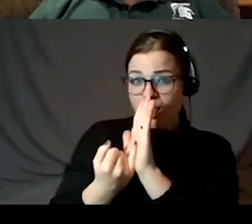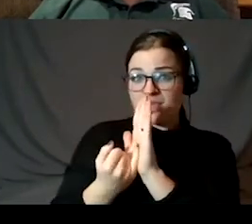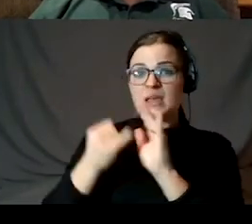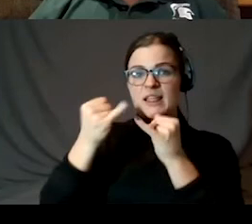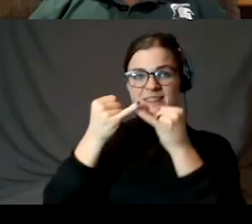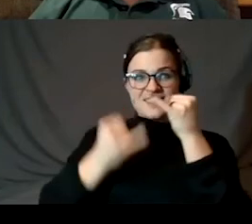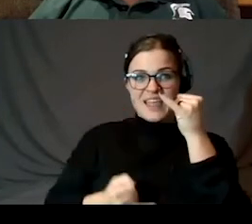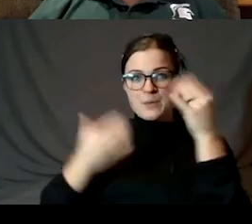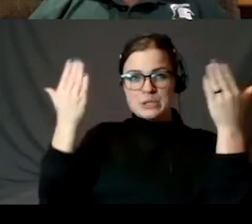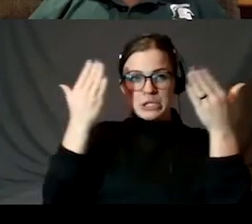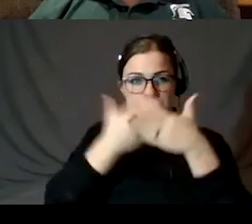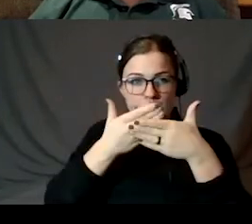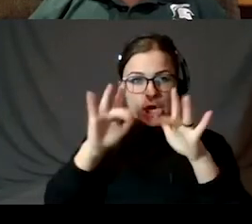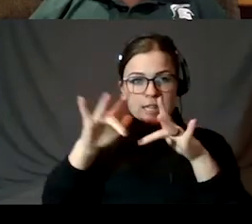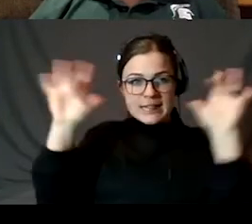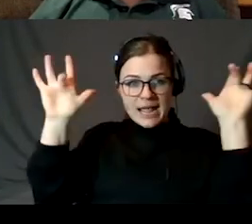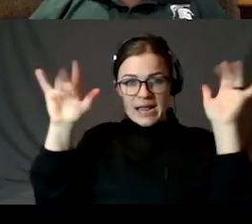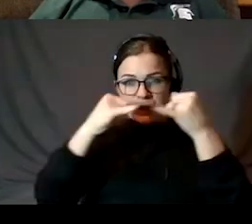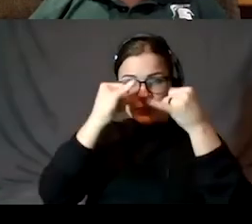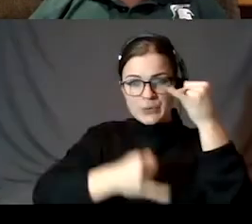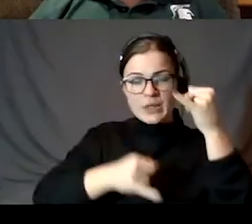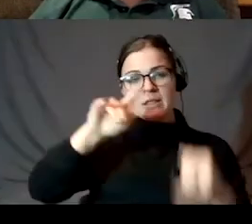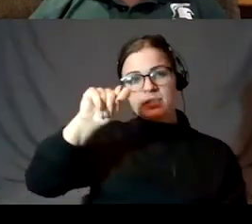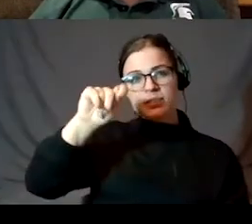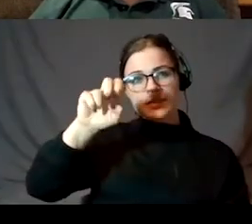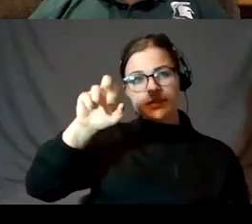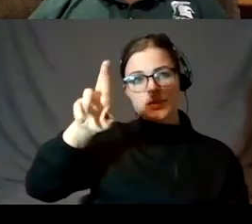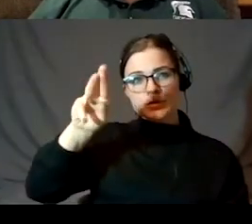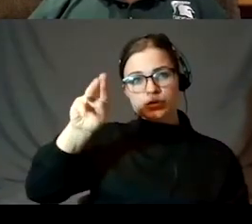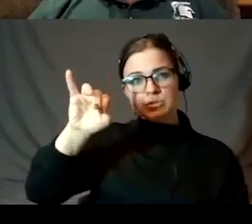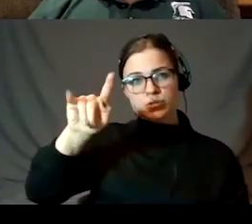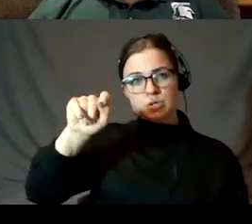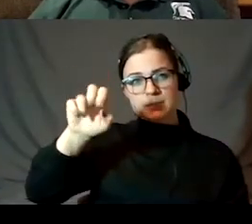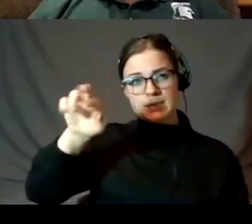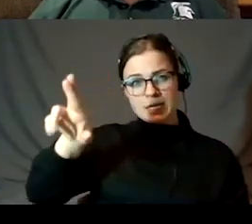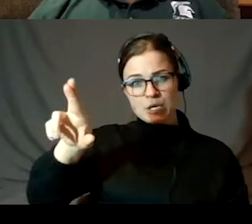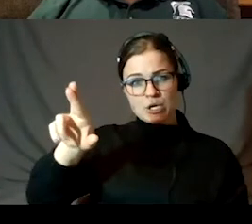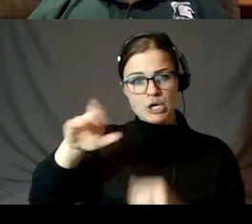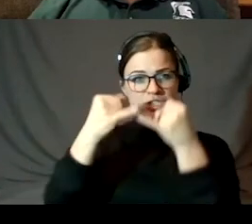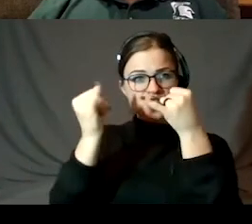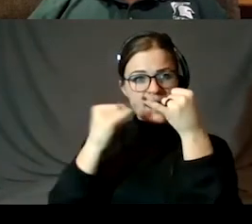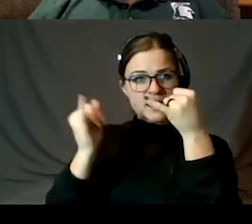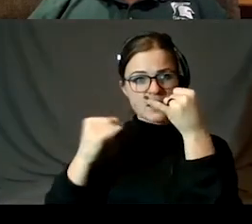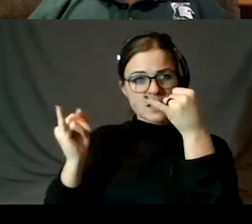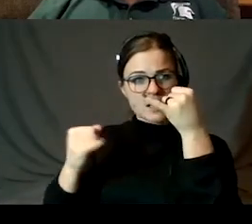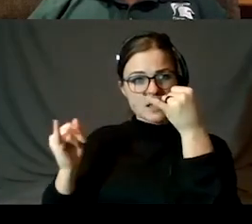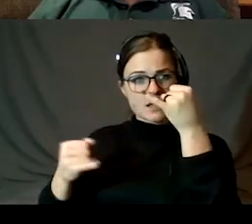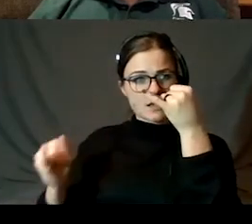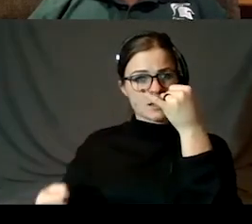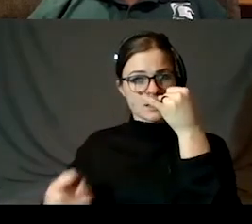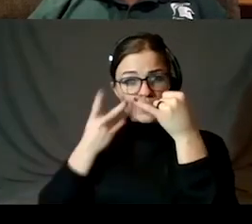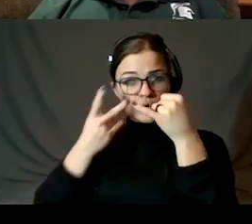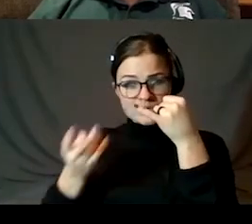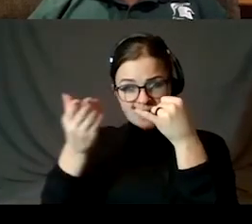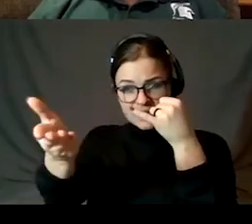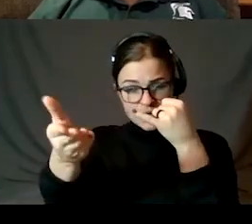the light part of the Moon here in the crescent phase and the dark part of the Moon is jagged. There are light spots. You see these